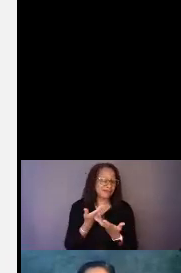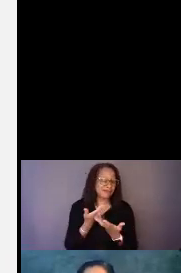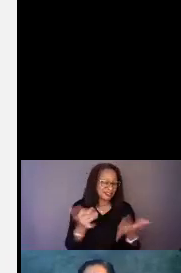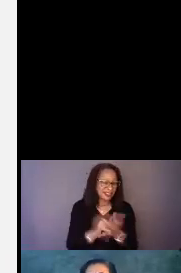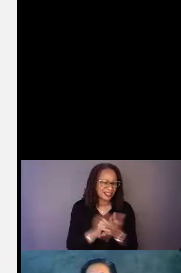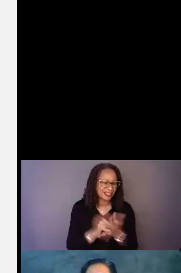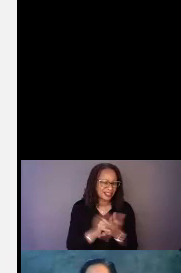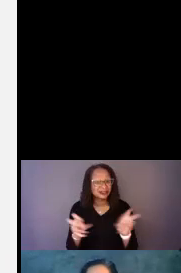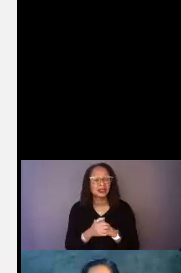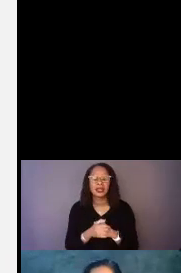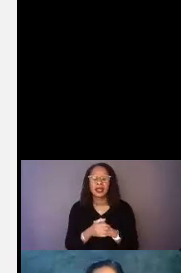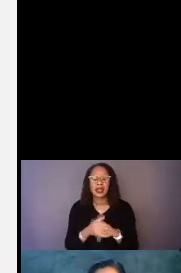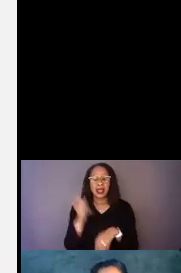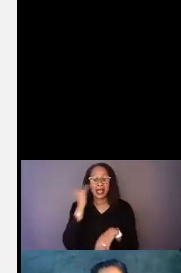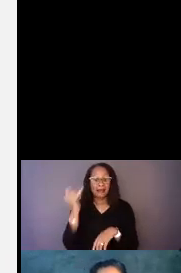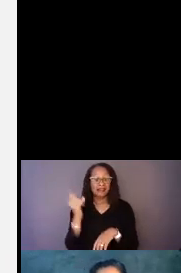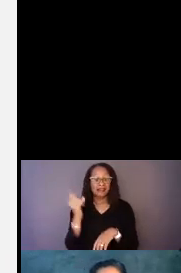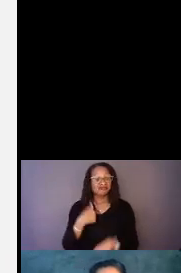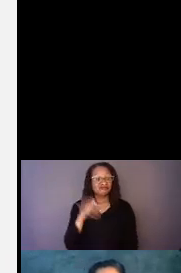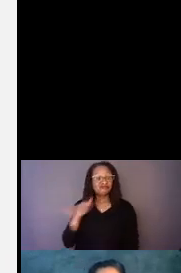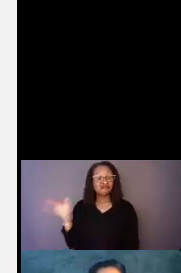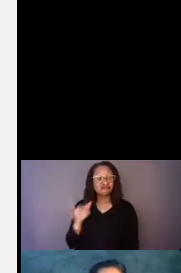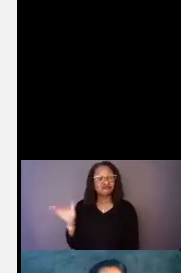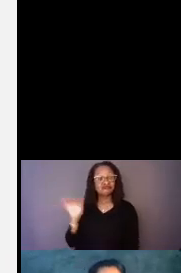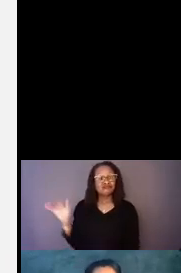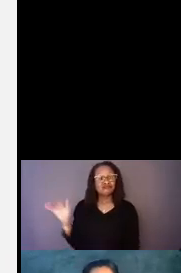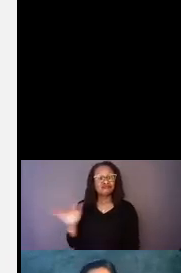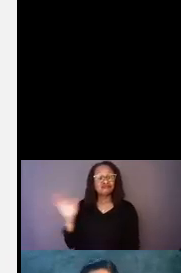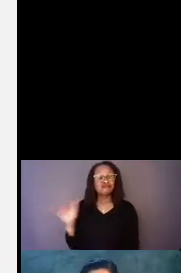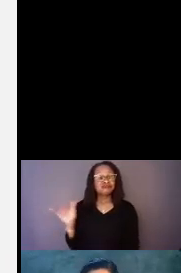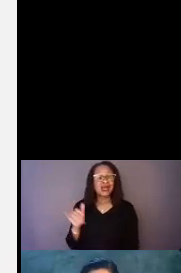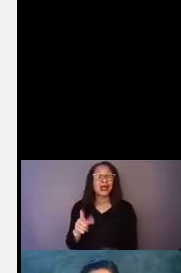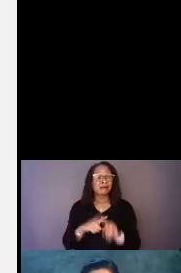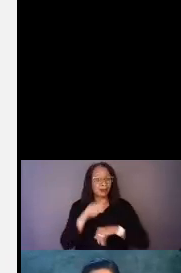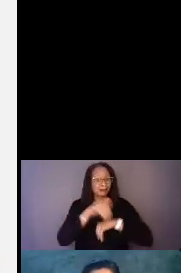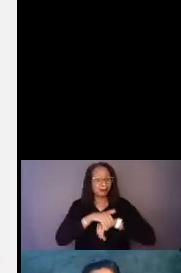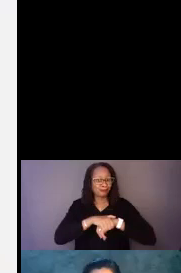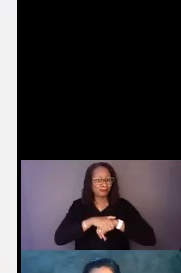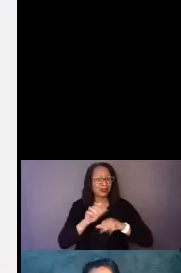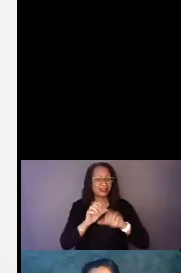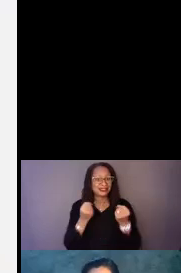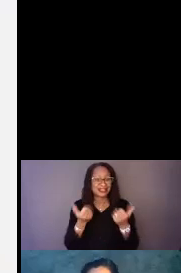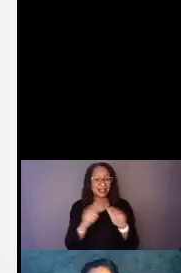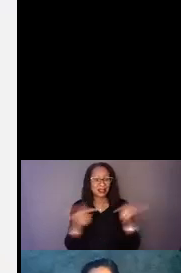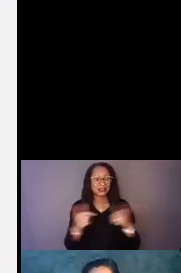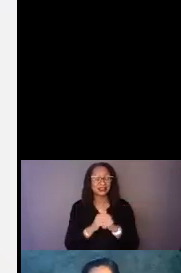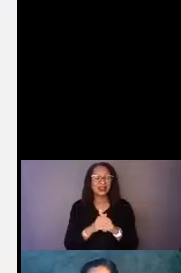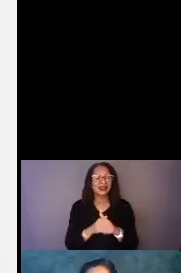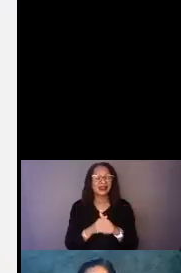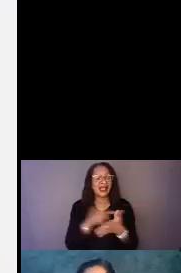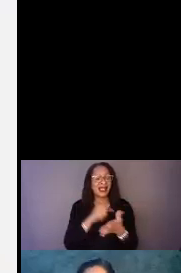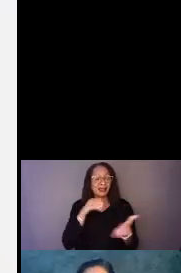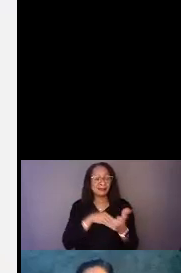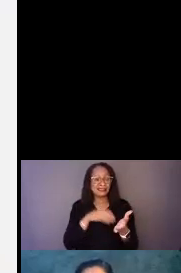And so imagine I just fingerspell real quick with one hand, but in British two handed fingerspelling. And